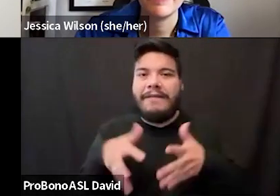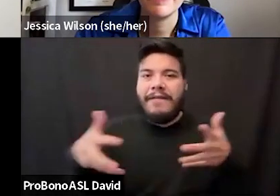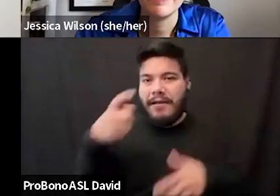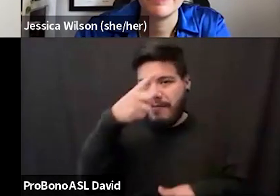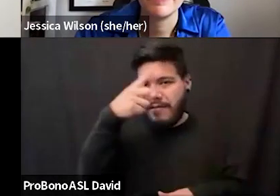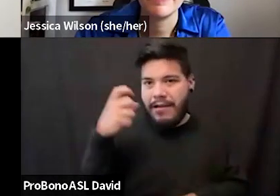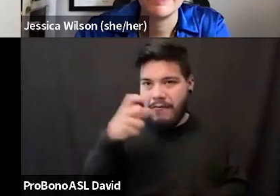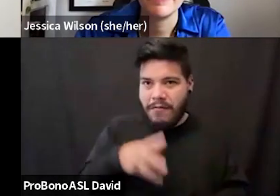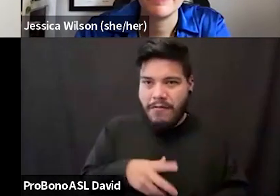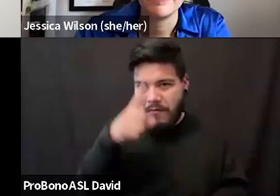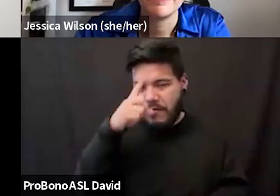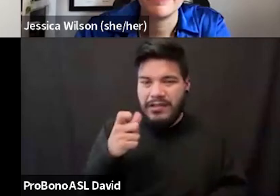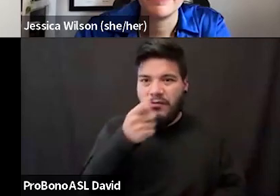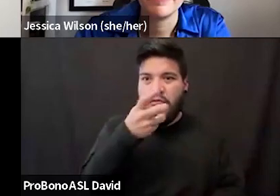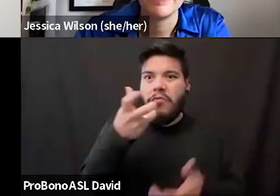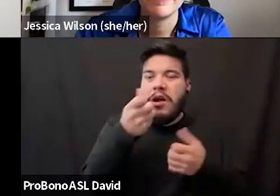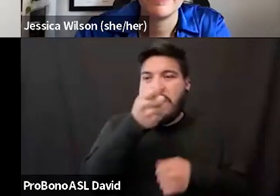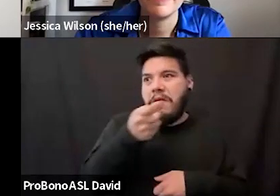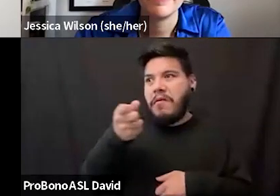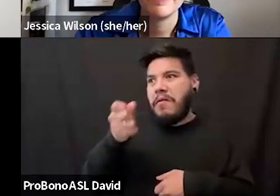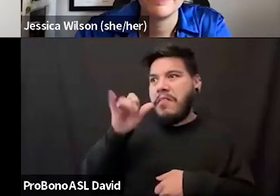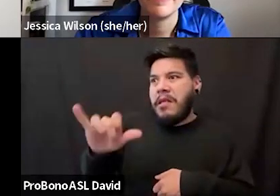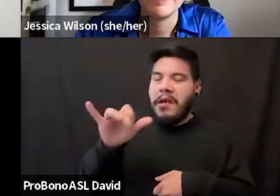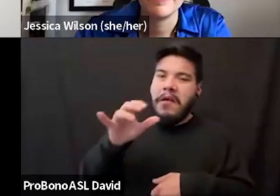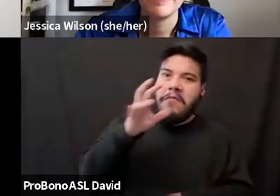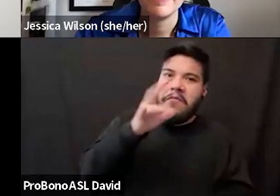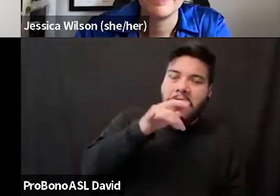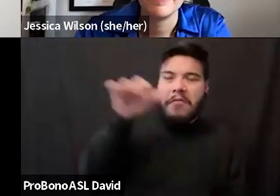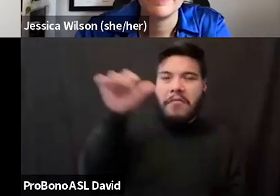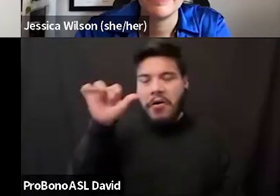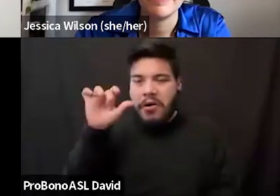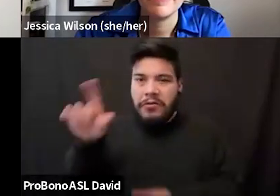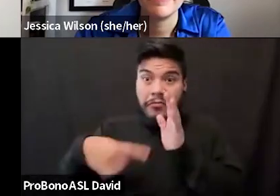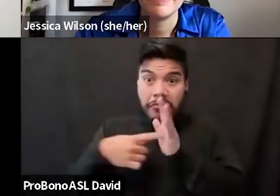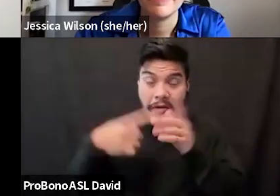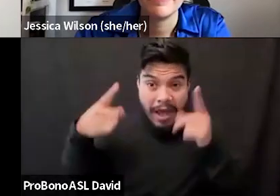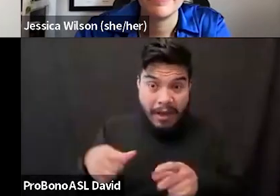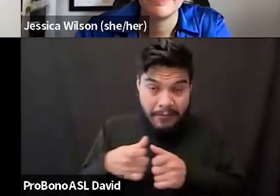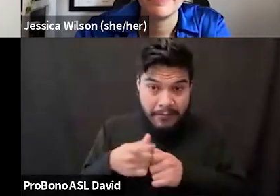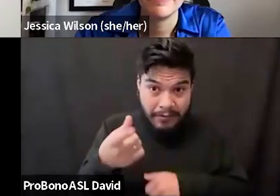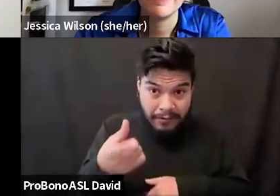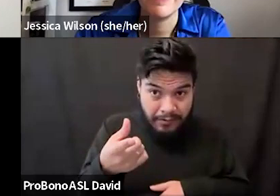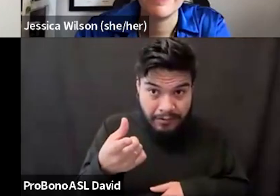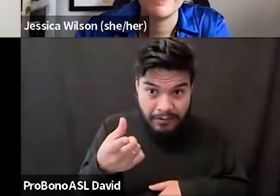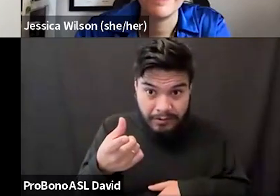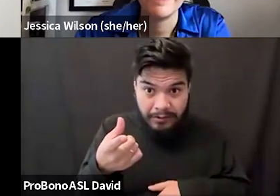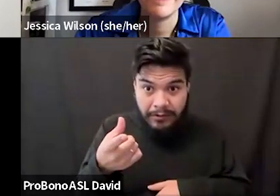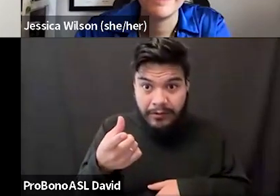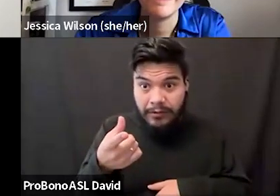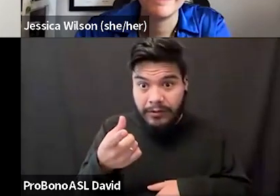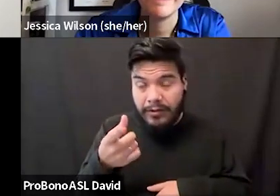want to put you in those mommy kind of auntie roles. Does that happen to you as a younger woman? Oh, constantly.